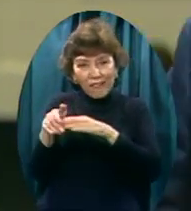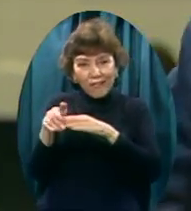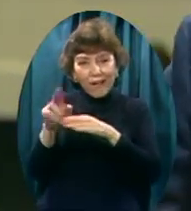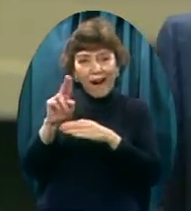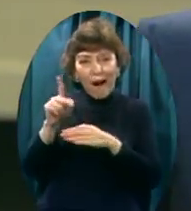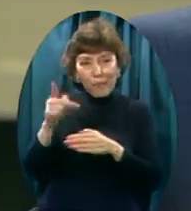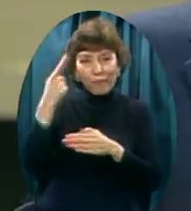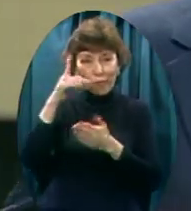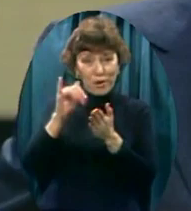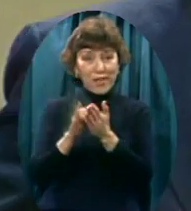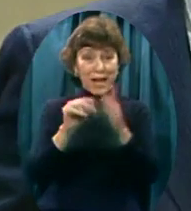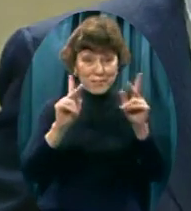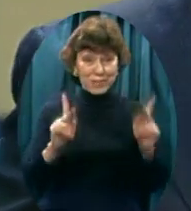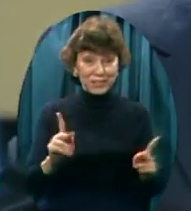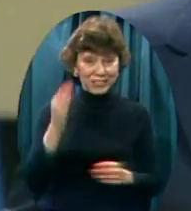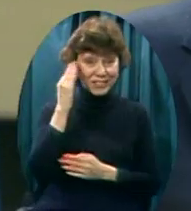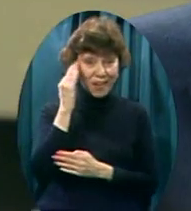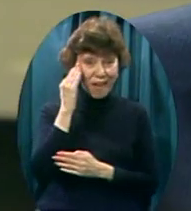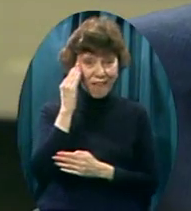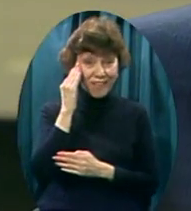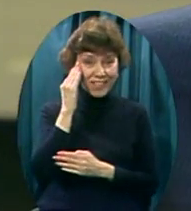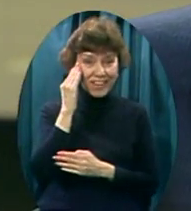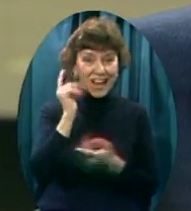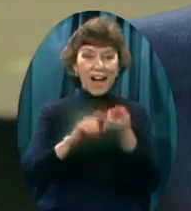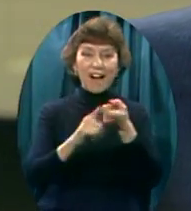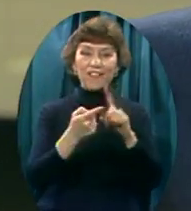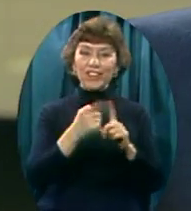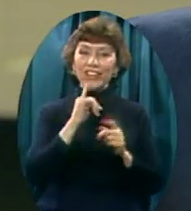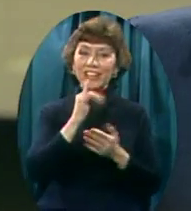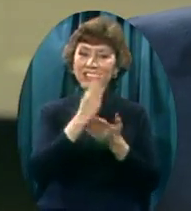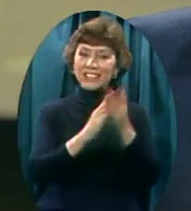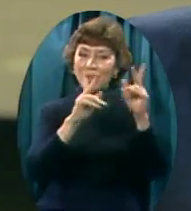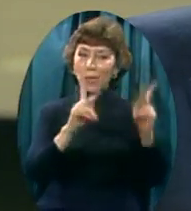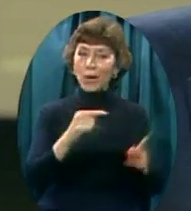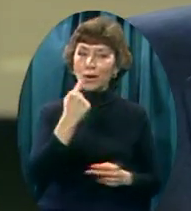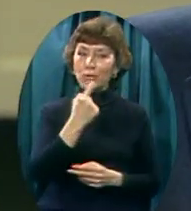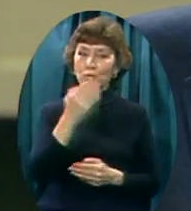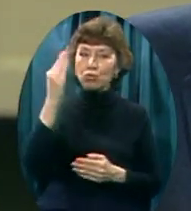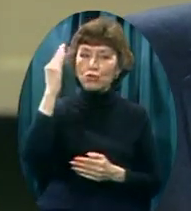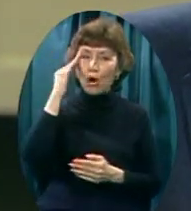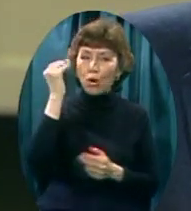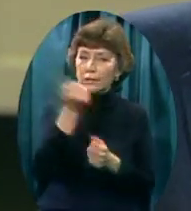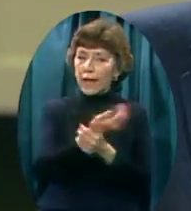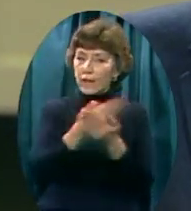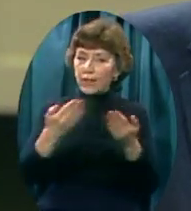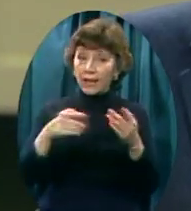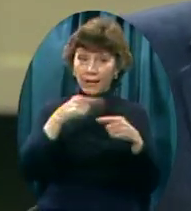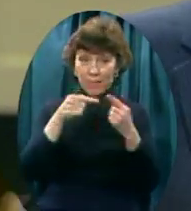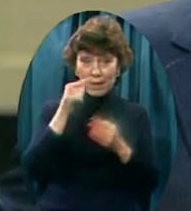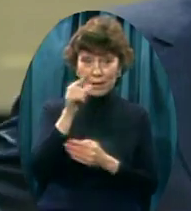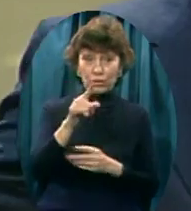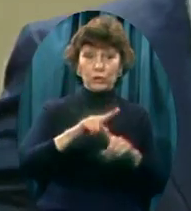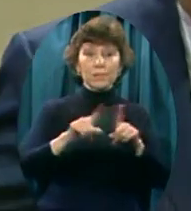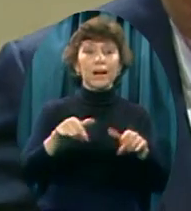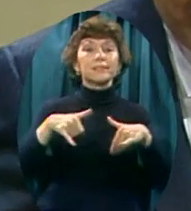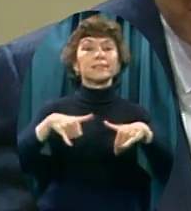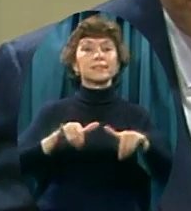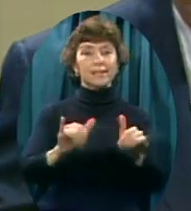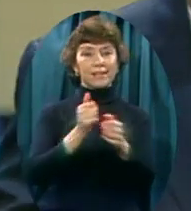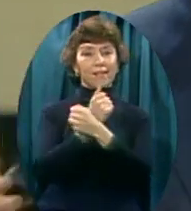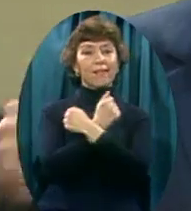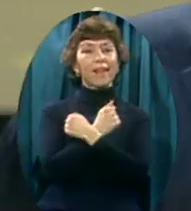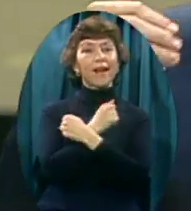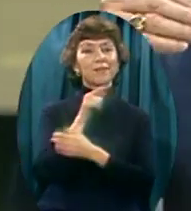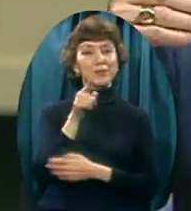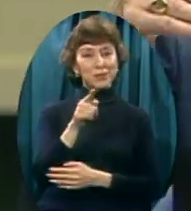friend Is somebody Who knows all about you And still loves you That's what love is Somebody who knows All about you And still loves